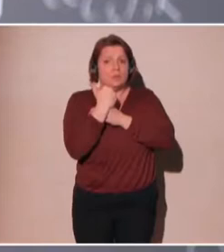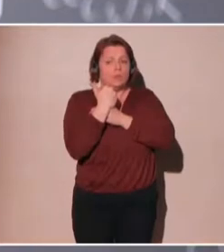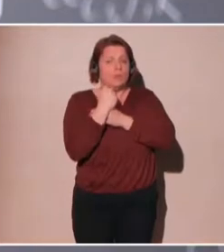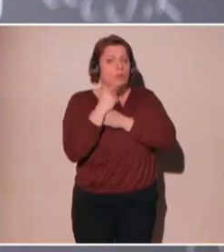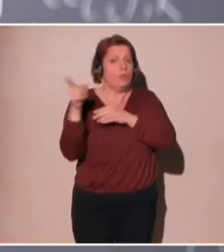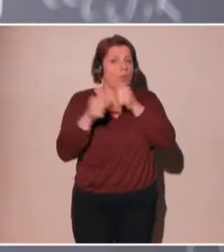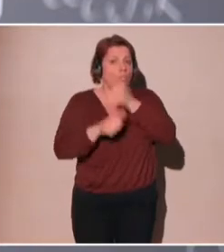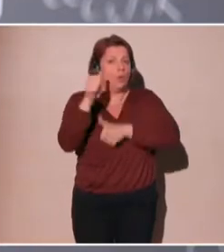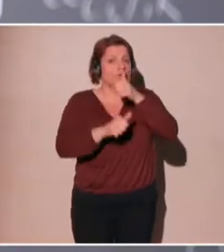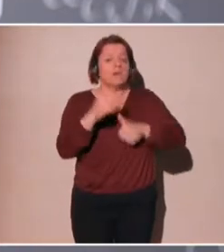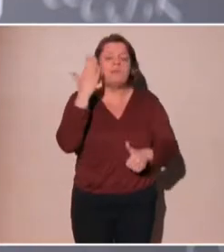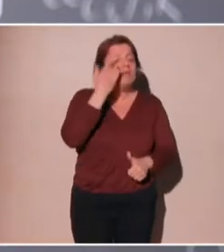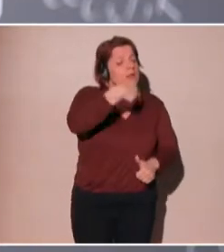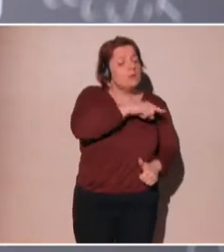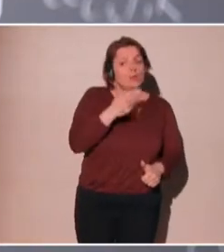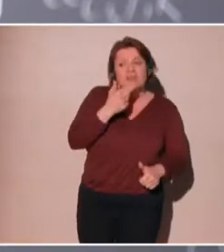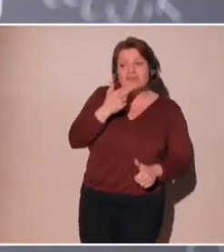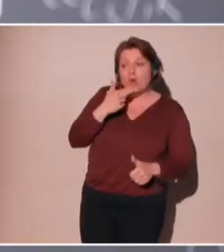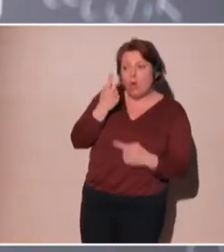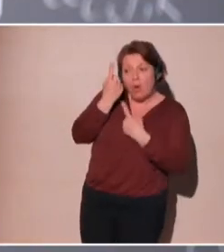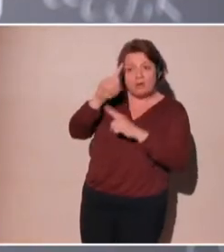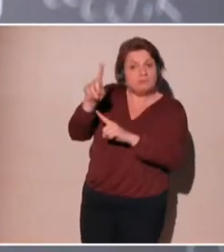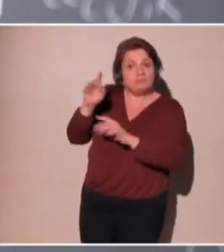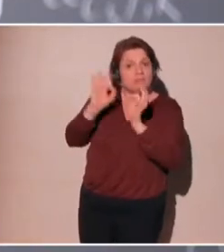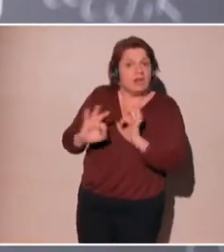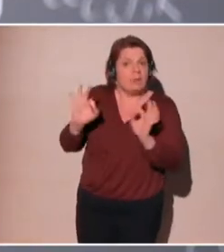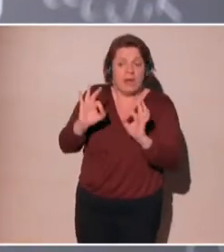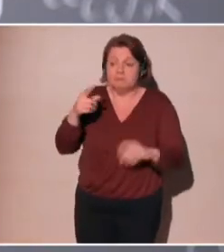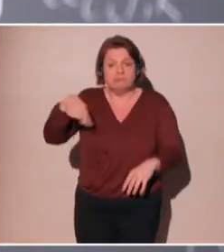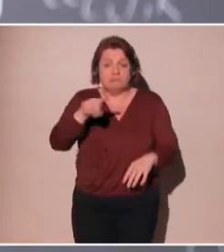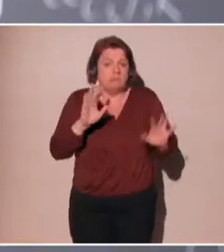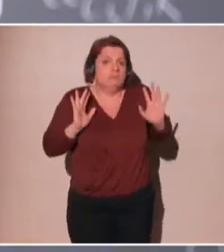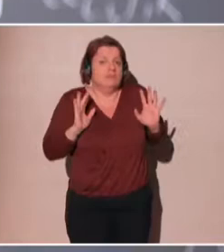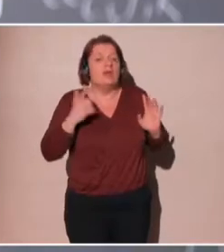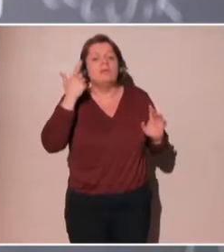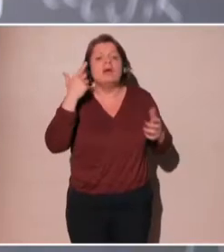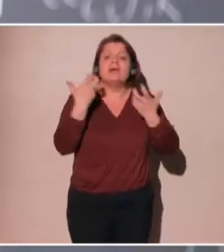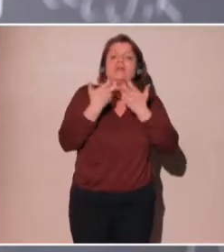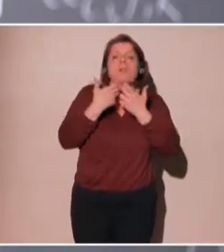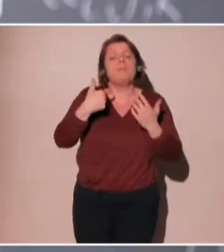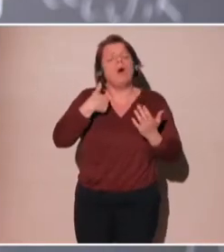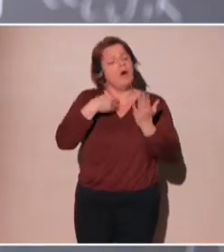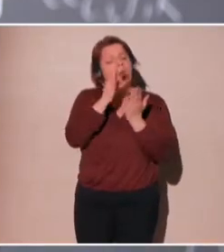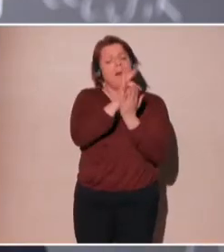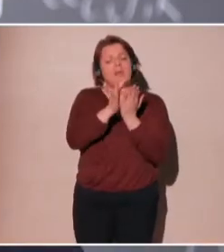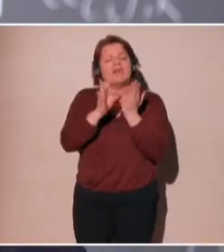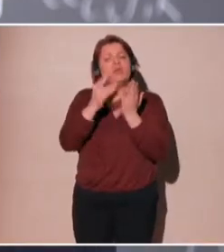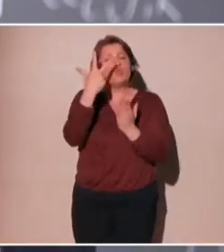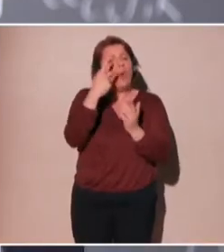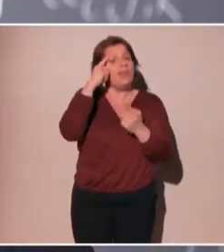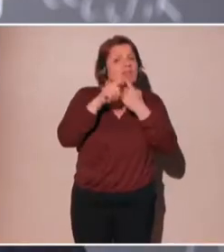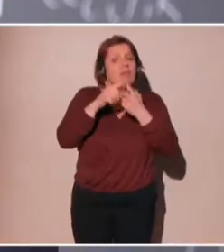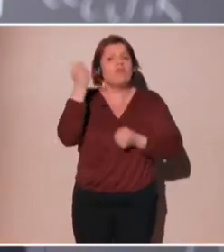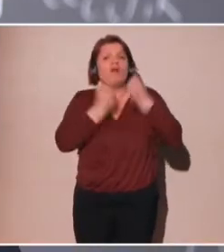But as long as consumers or users don't actually demand that, it's not going to happen. I could have